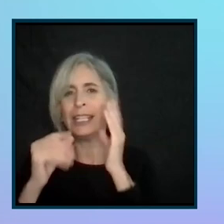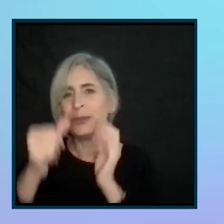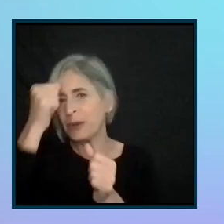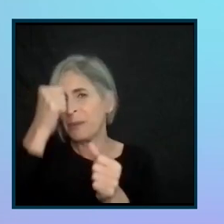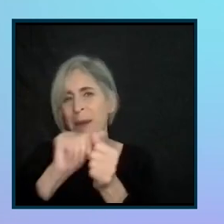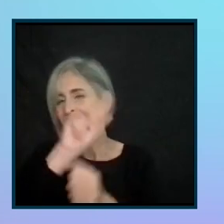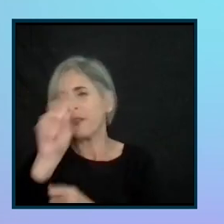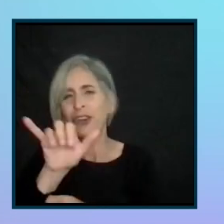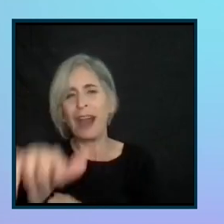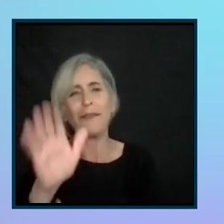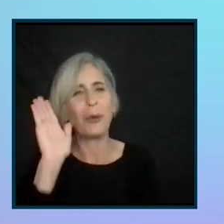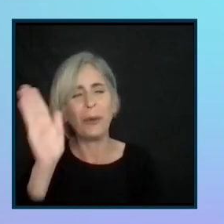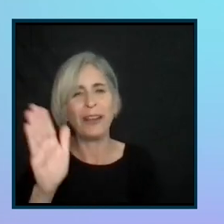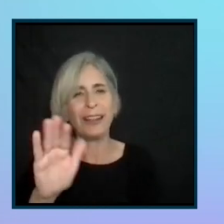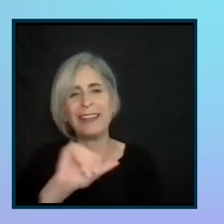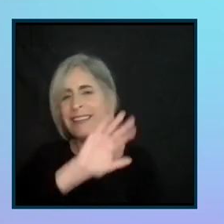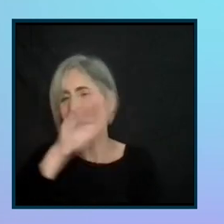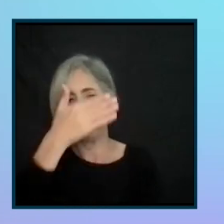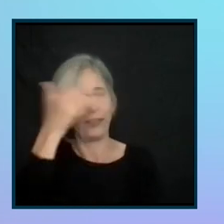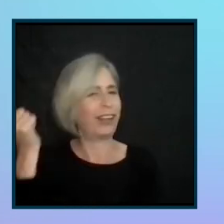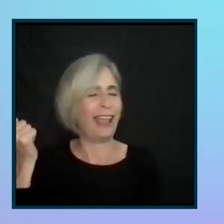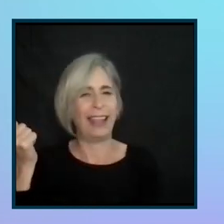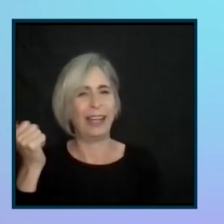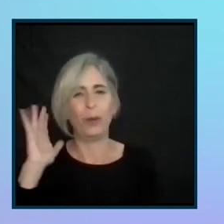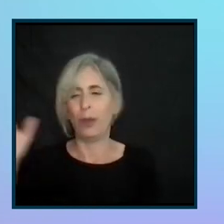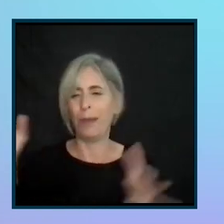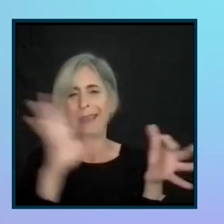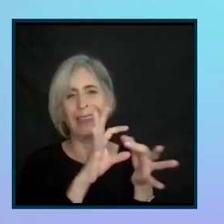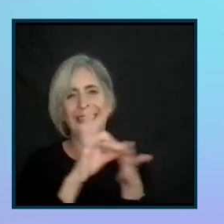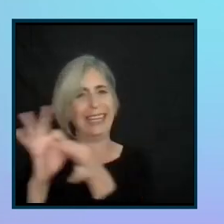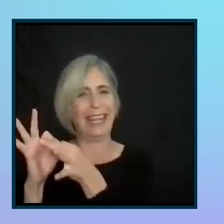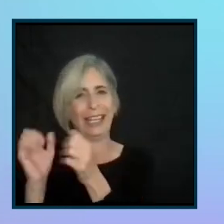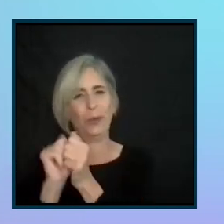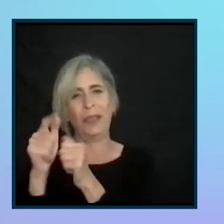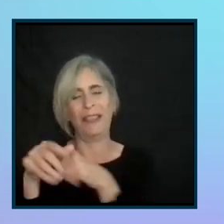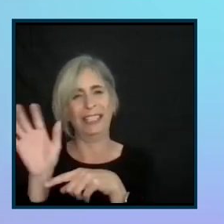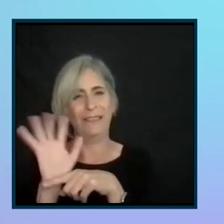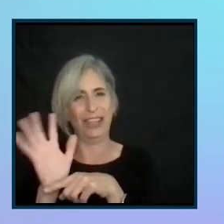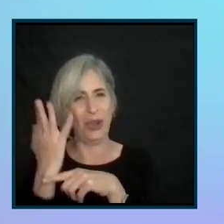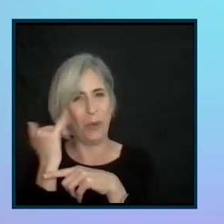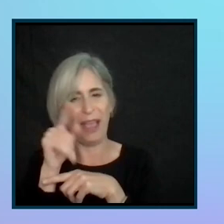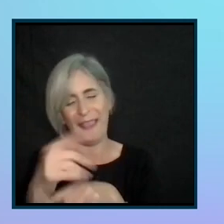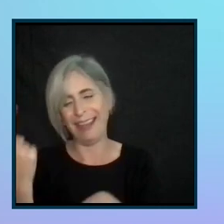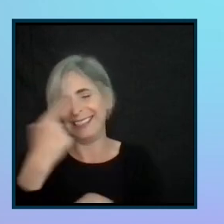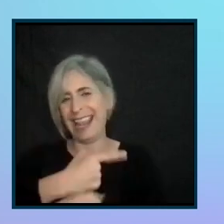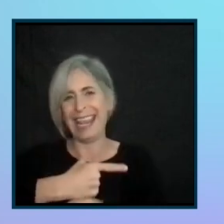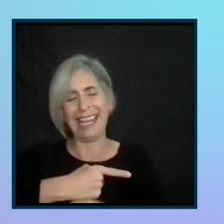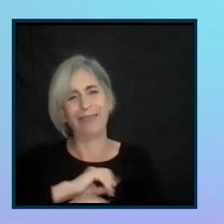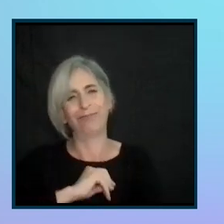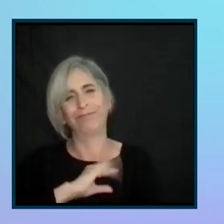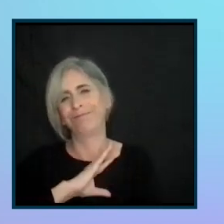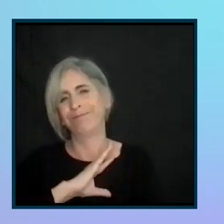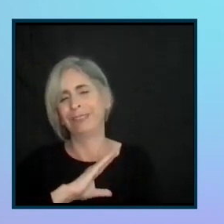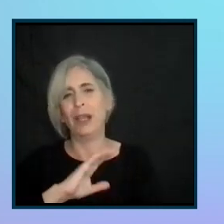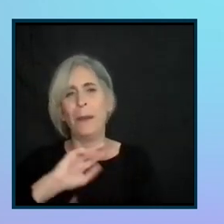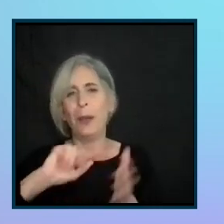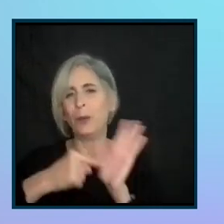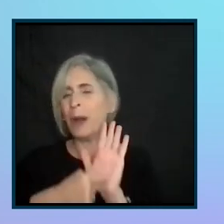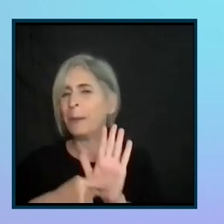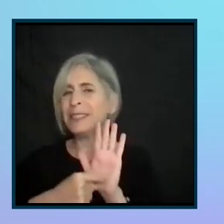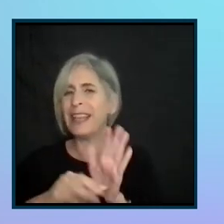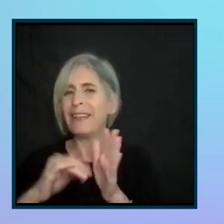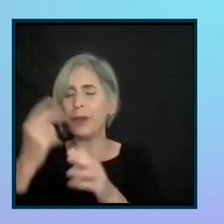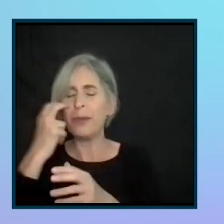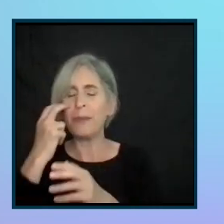always be connected with this with this video because of that day. And for me and what it represents